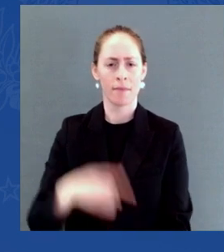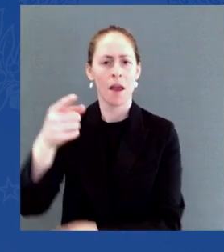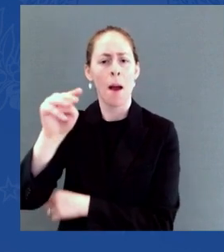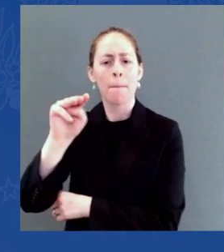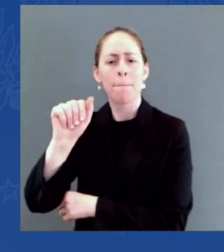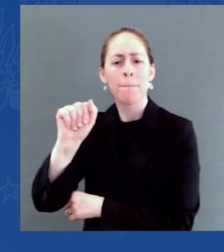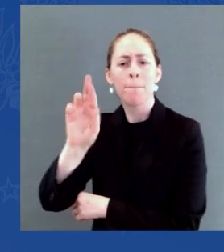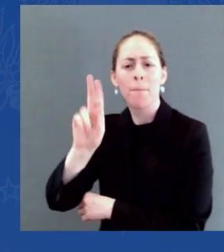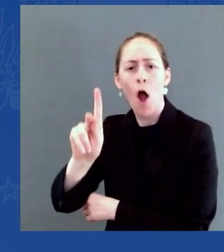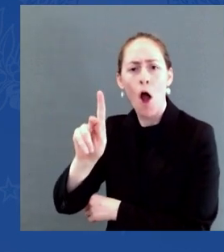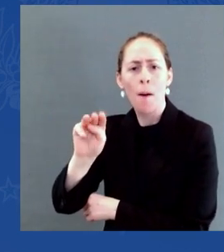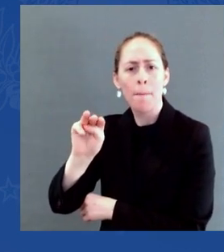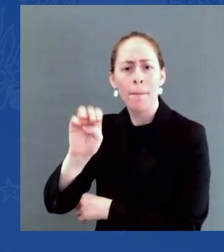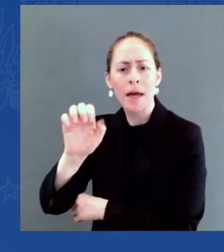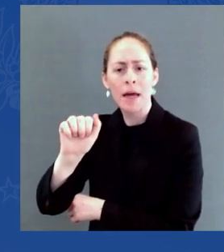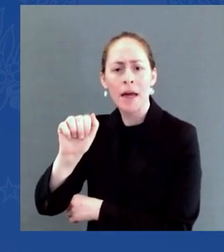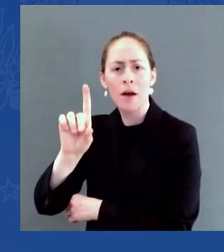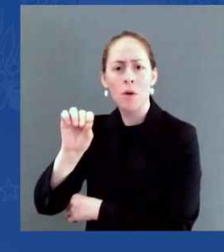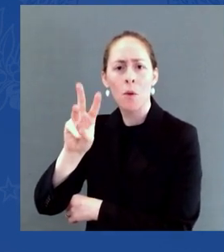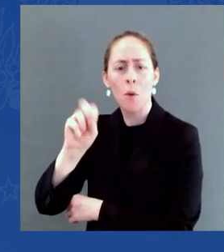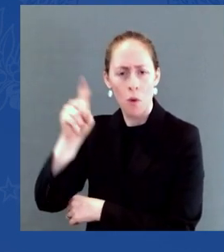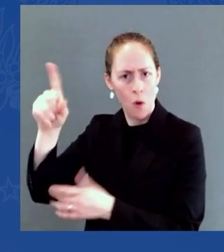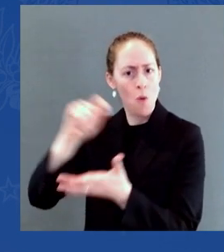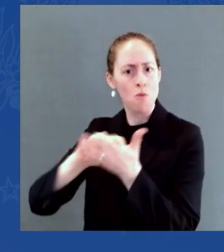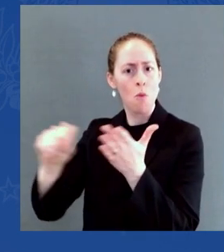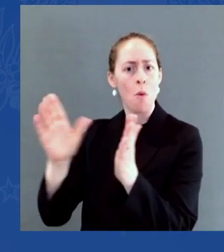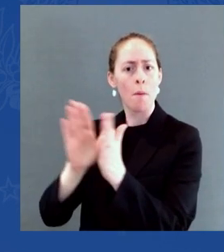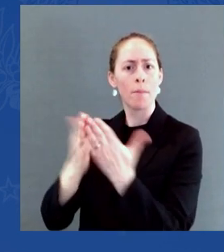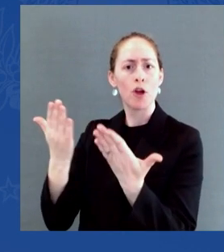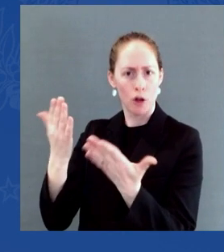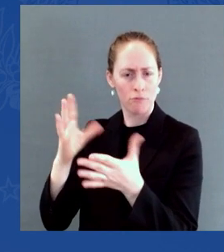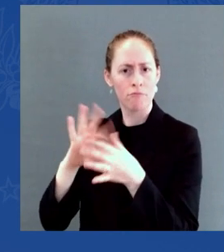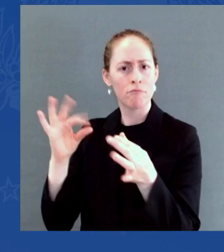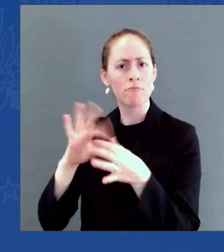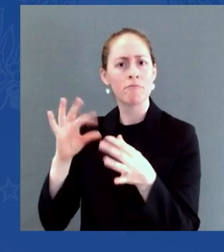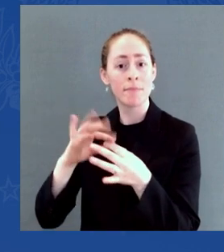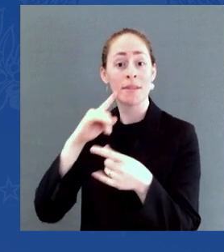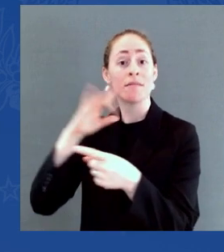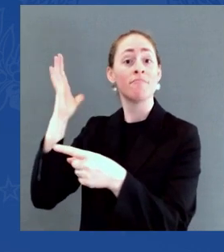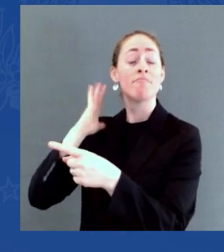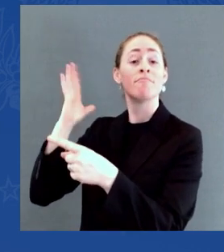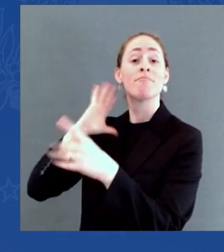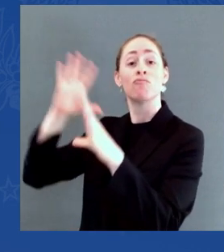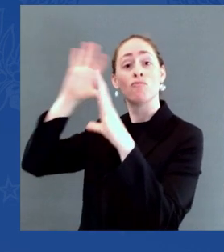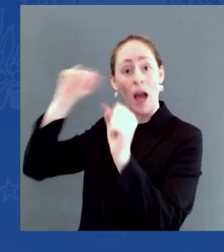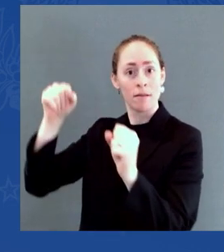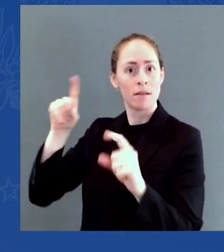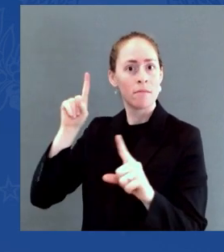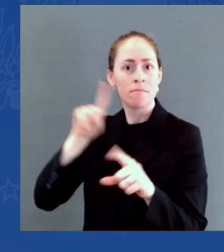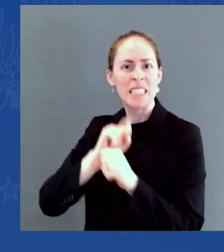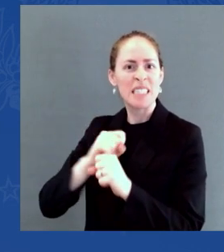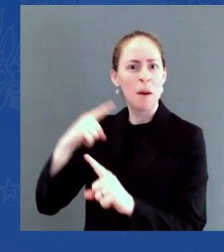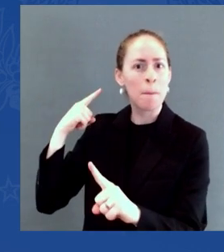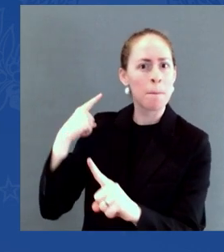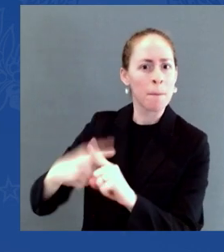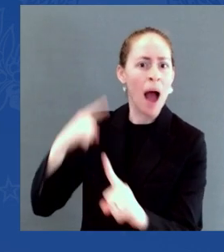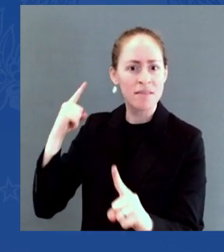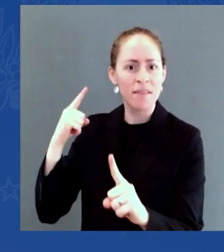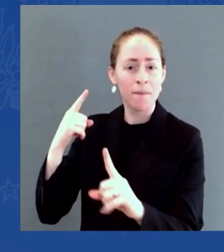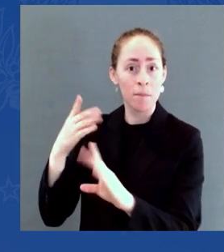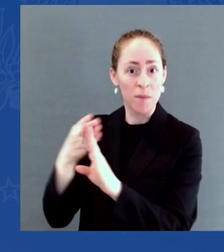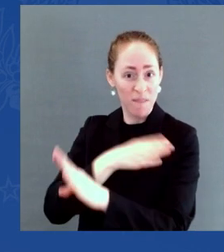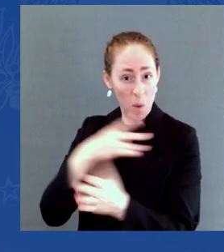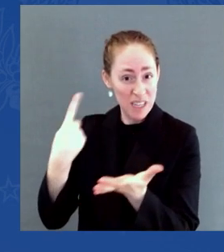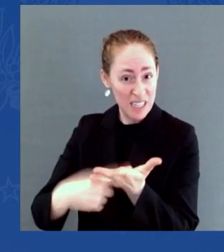I don't think about the former president. Thank you. President, Mr. President, whatever happened to your promise to shut down the Were you aware that he tested